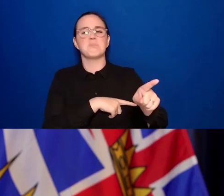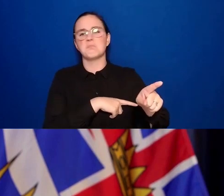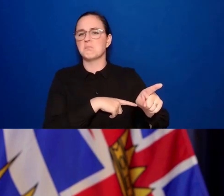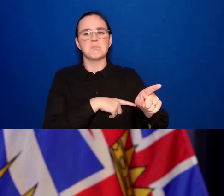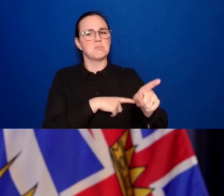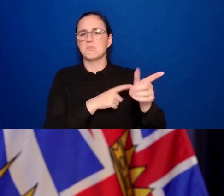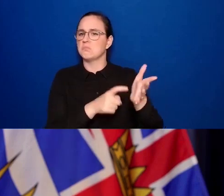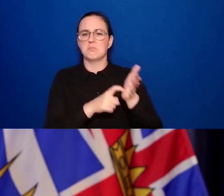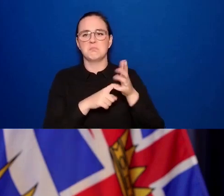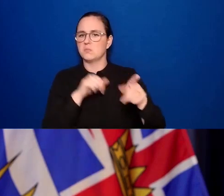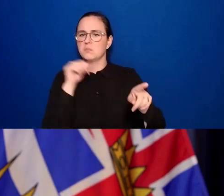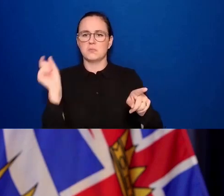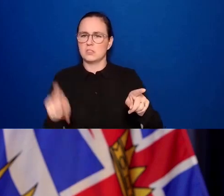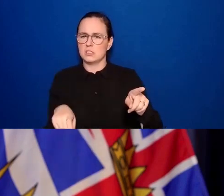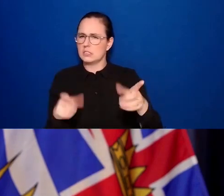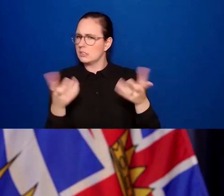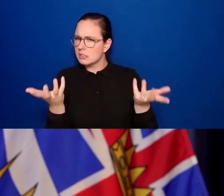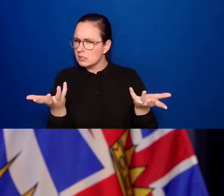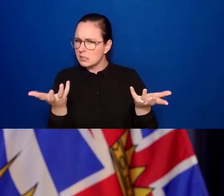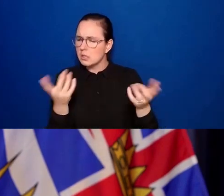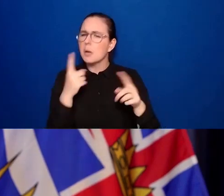an answer to this in French as well? you.